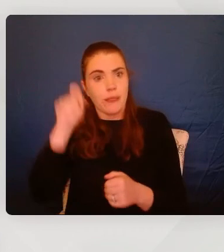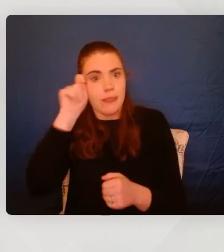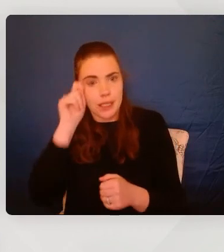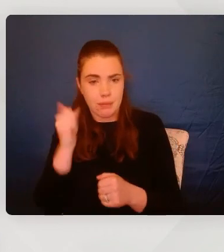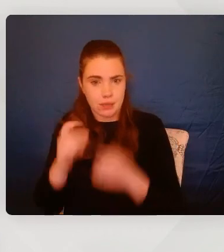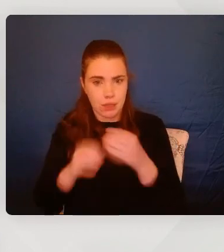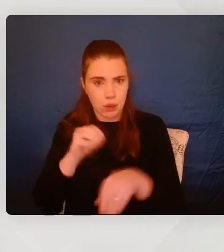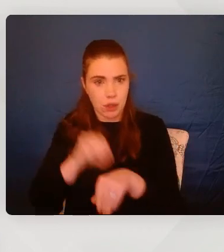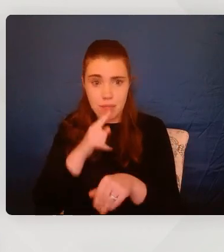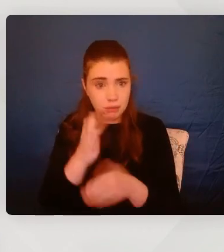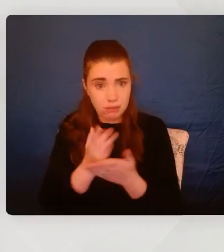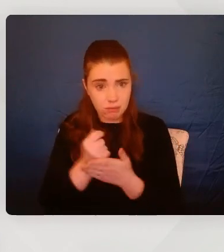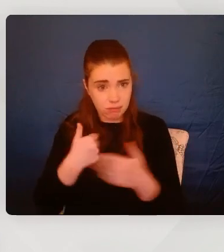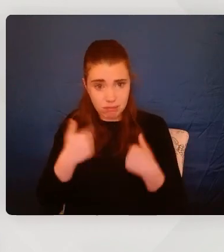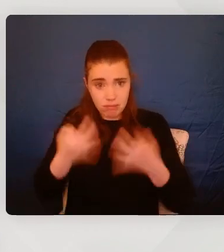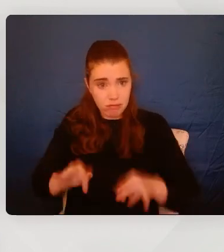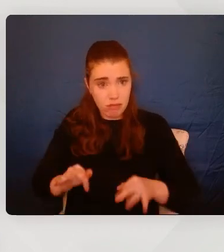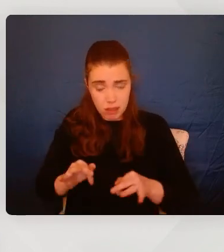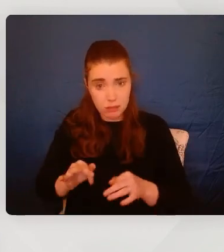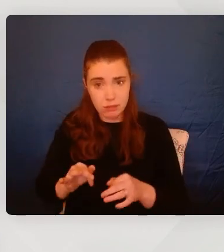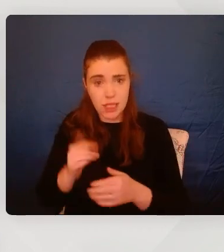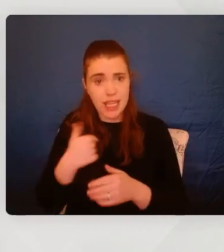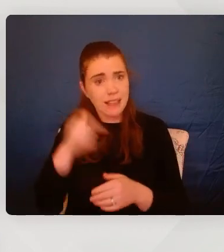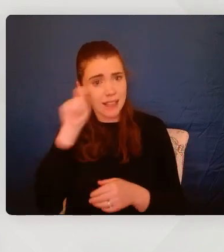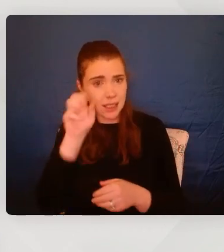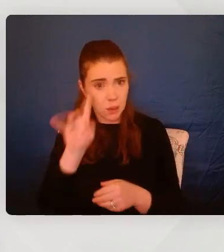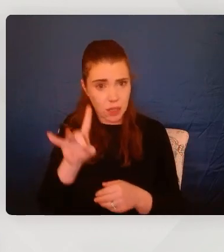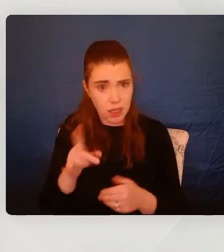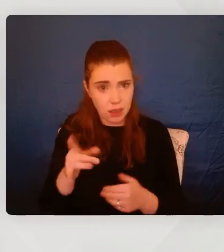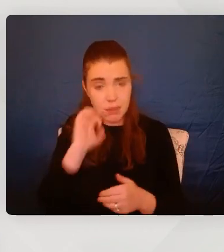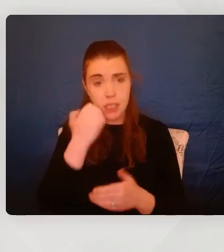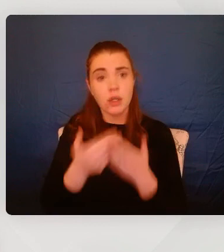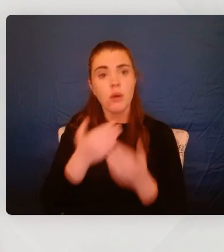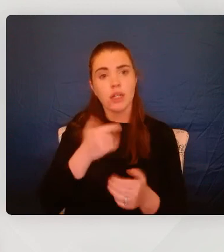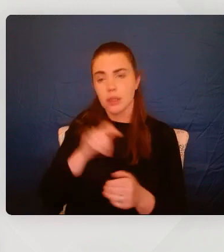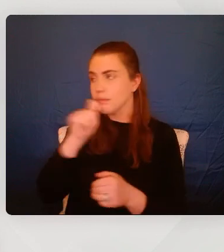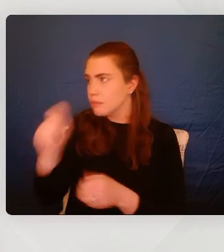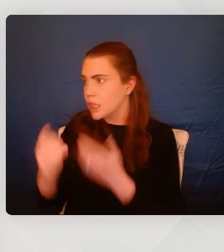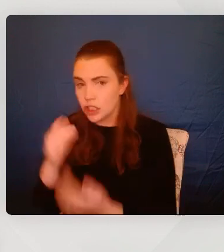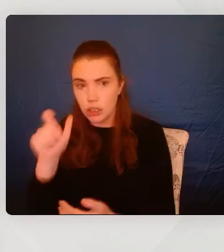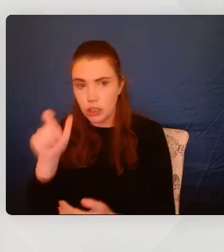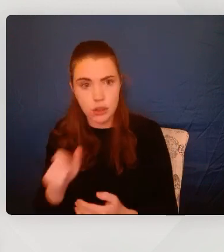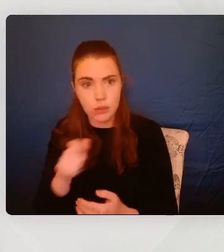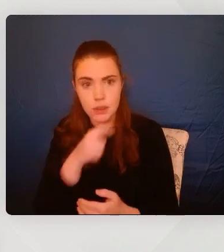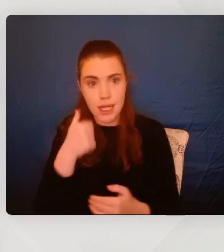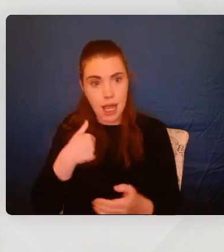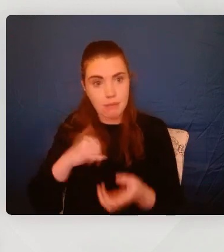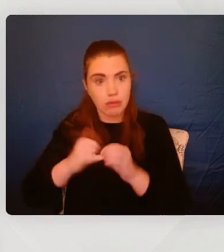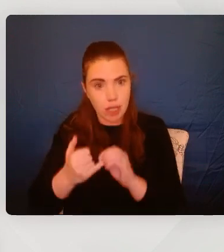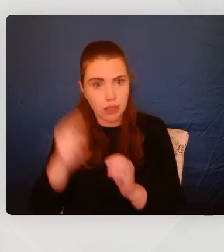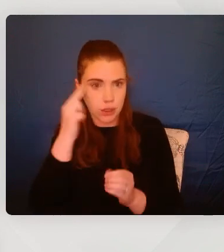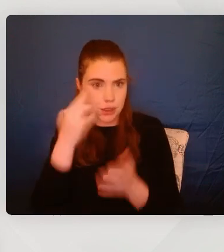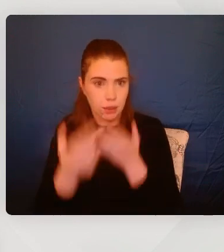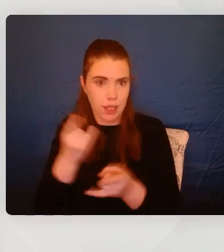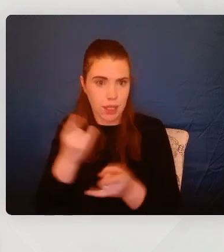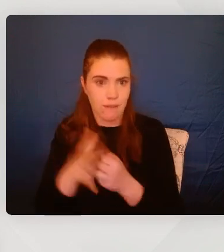may get it wrong. And to me, that's OK, because what we're communicating to that young person is I'm trying to understand what's going on